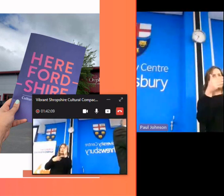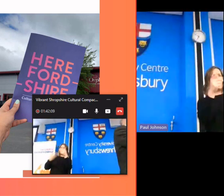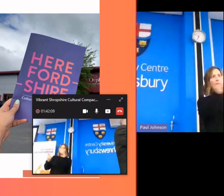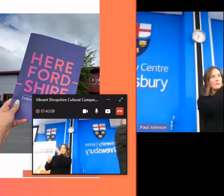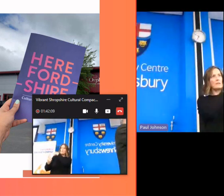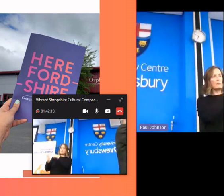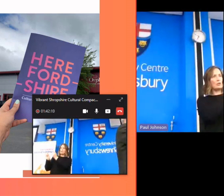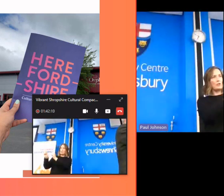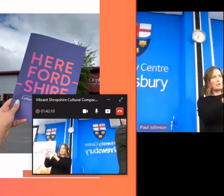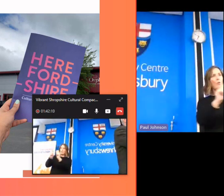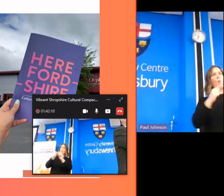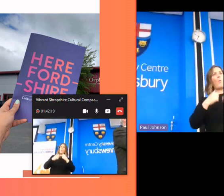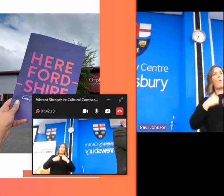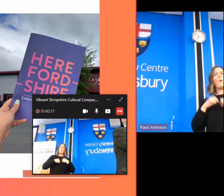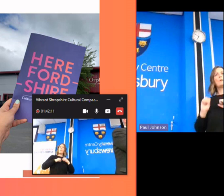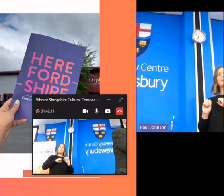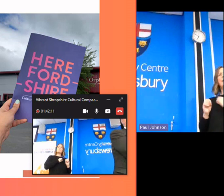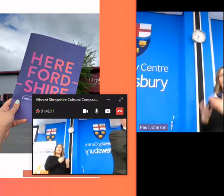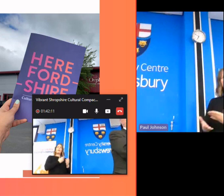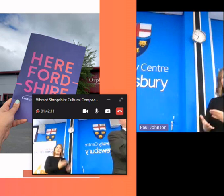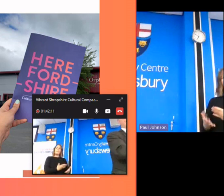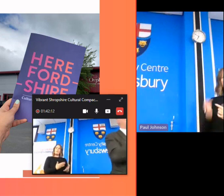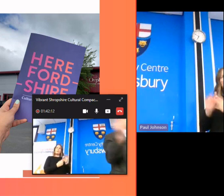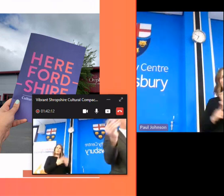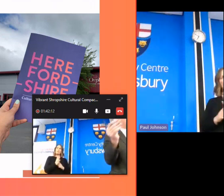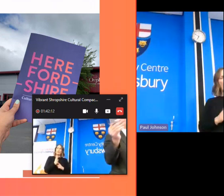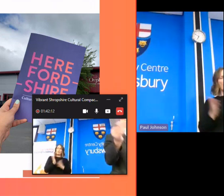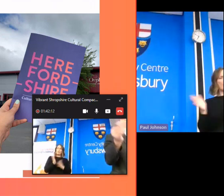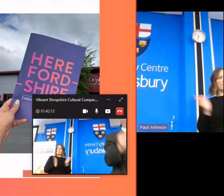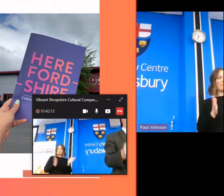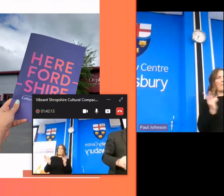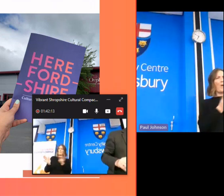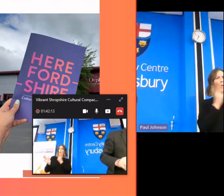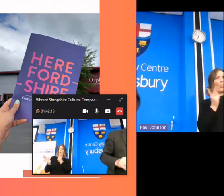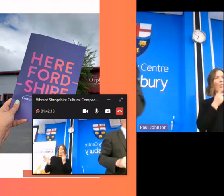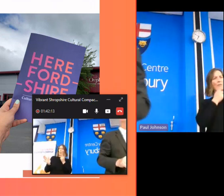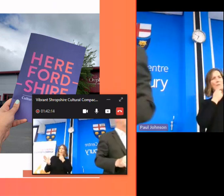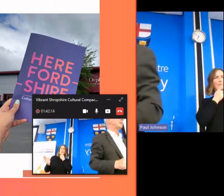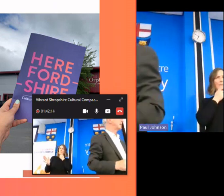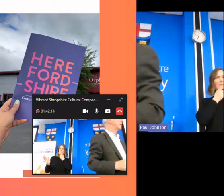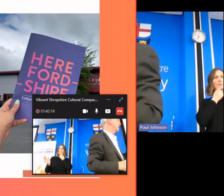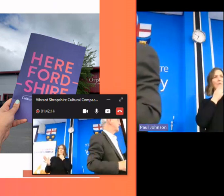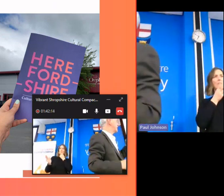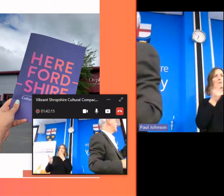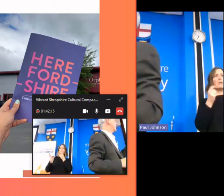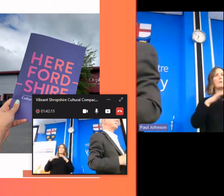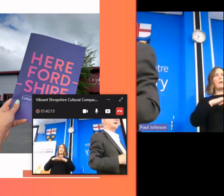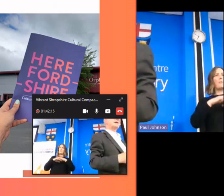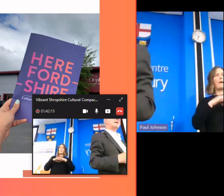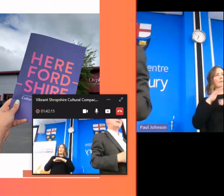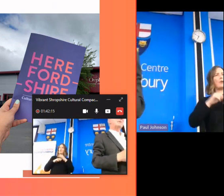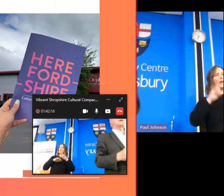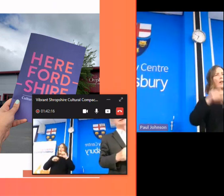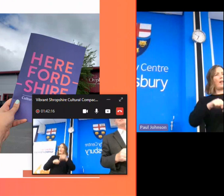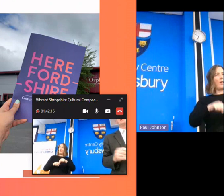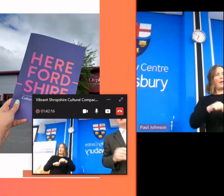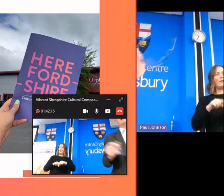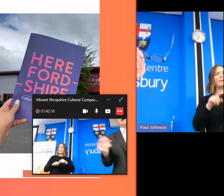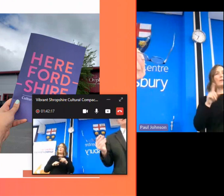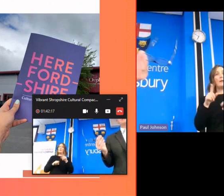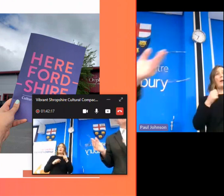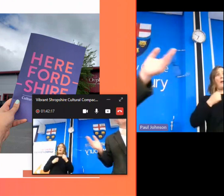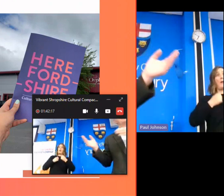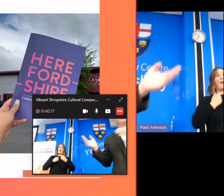we actually be project delivery delivering projects or both and to and in many ways uh the partnership